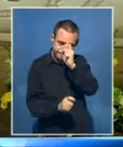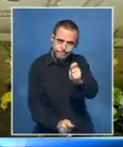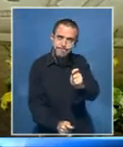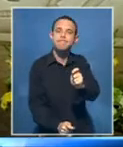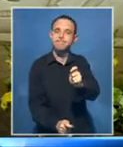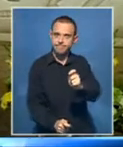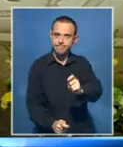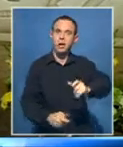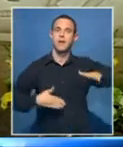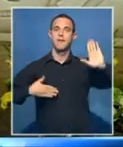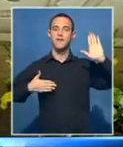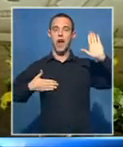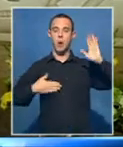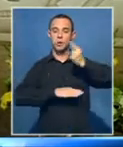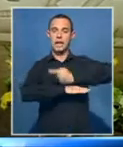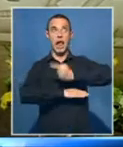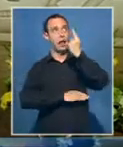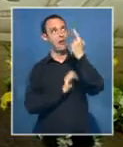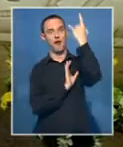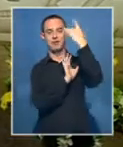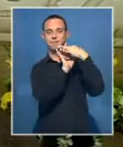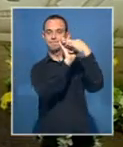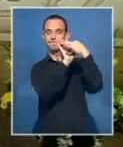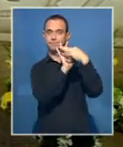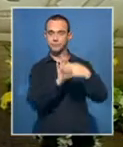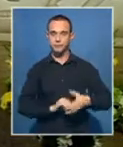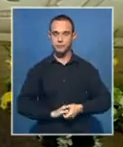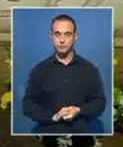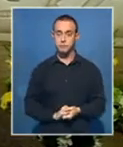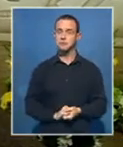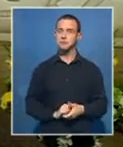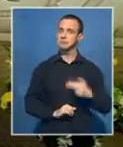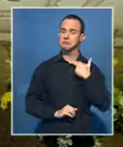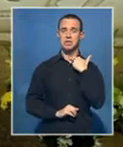That's why we have a reconciliation road between us and Freedom Park.